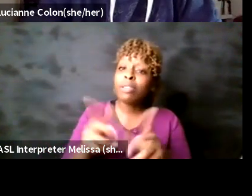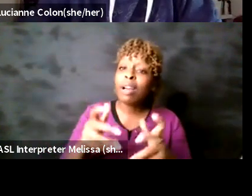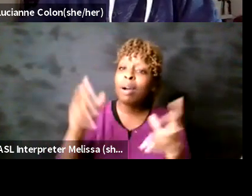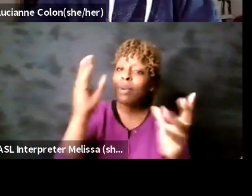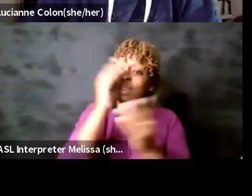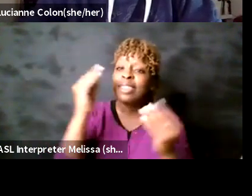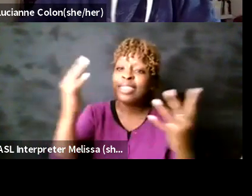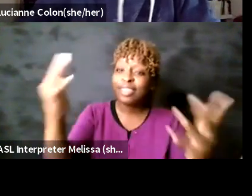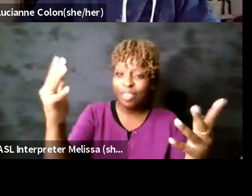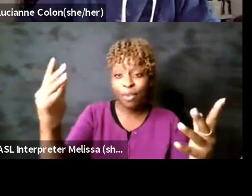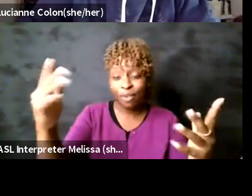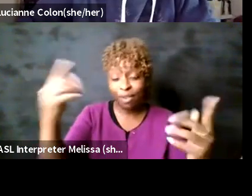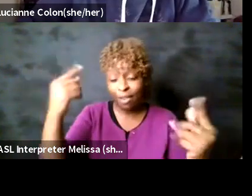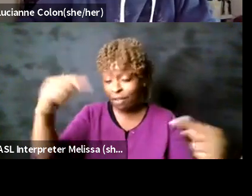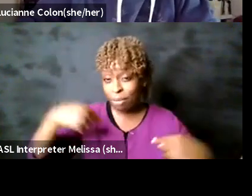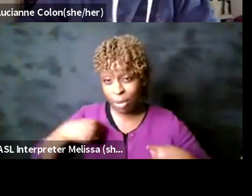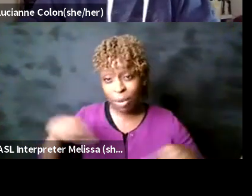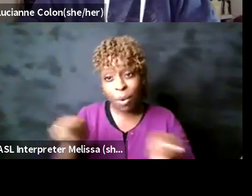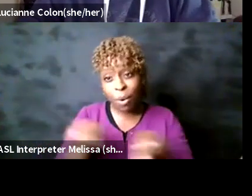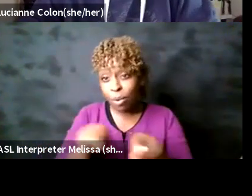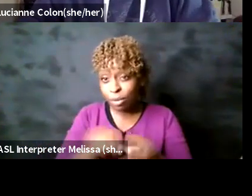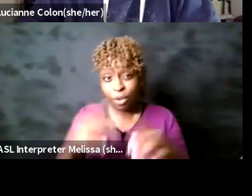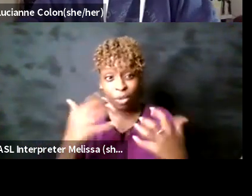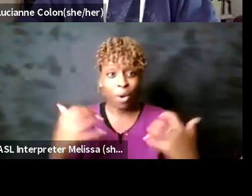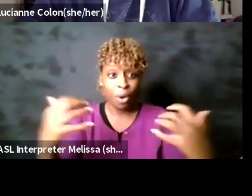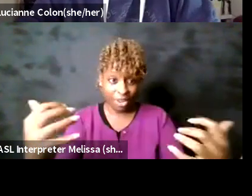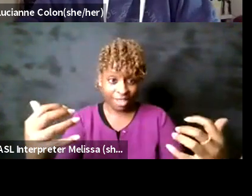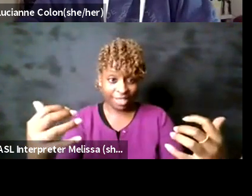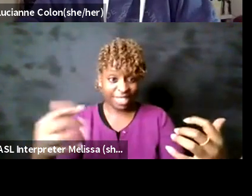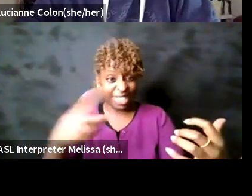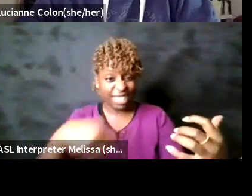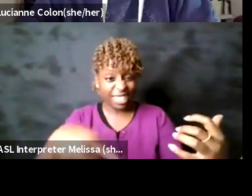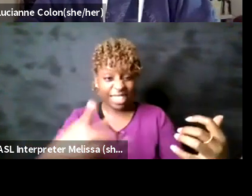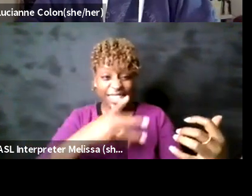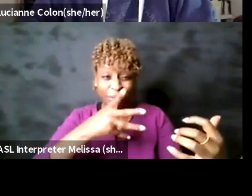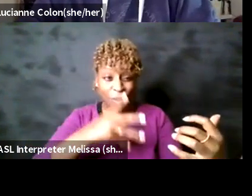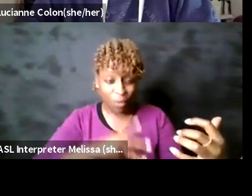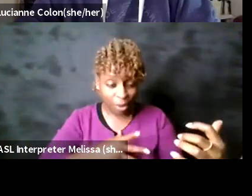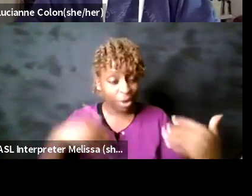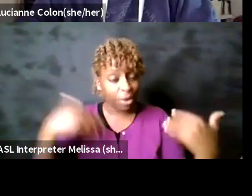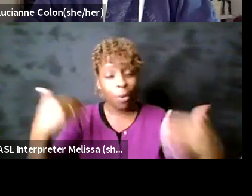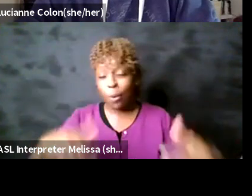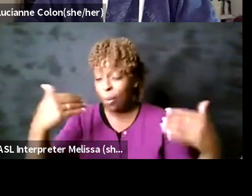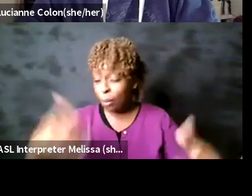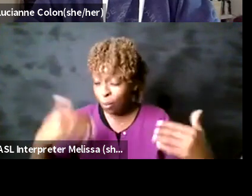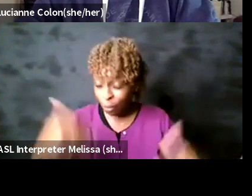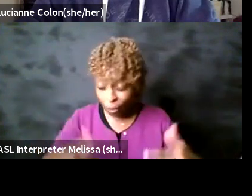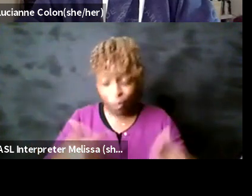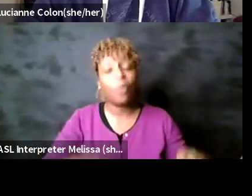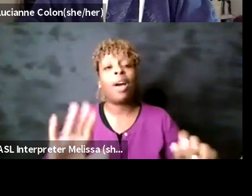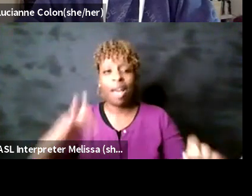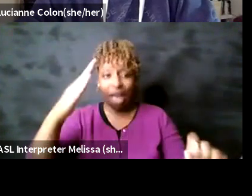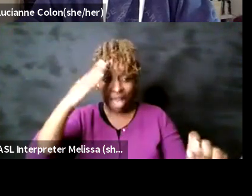that these women put up with a lot of personalities if you're an actor you put up with a lot of personalities